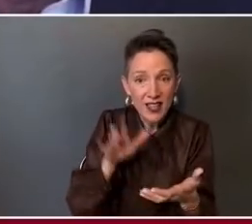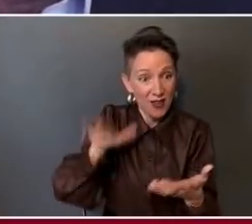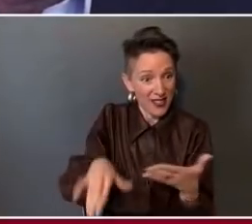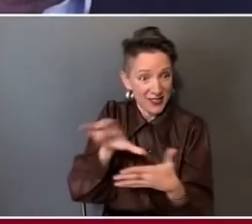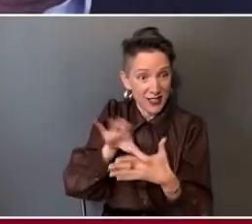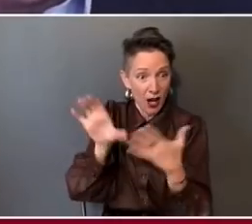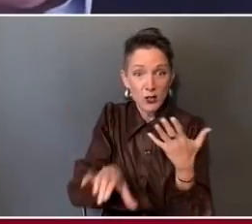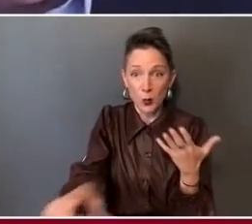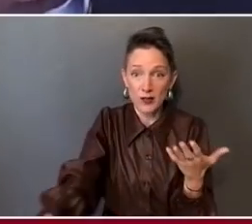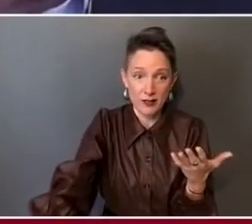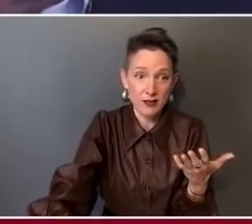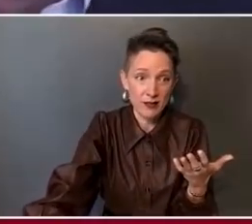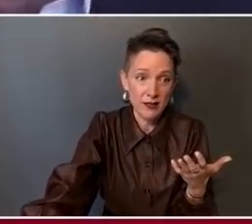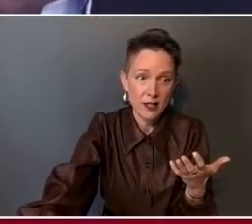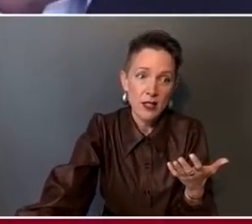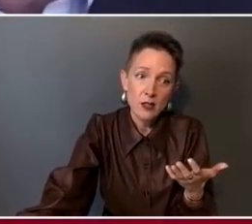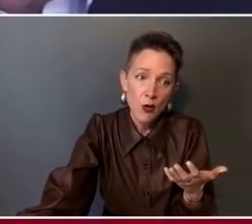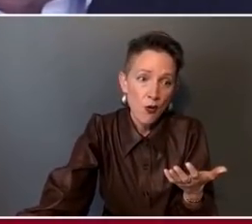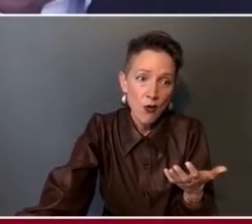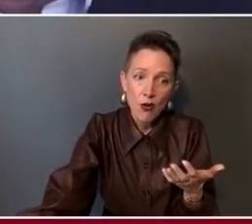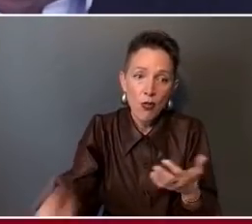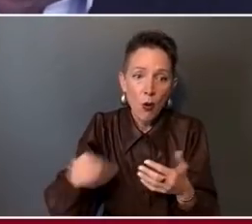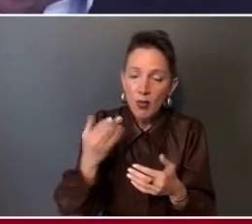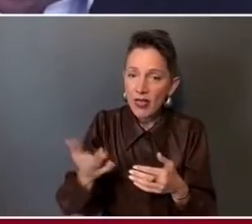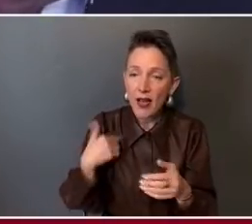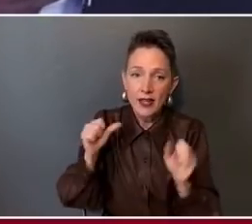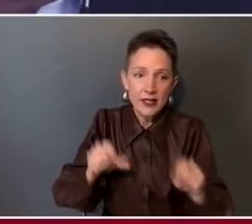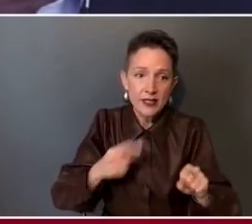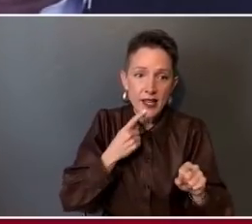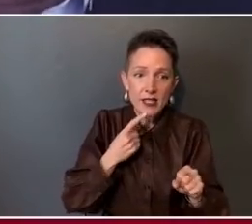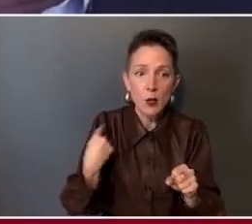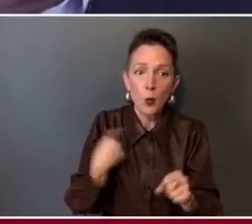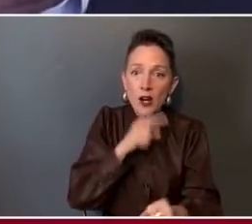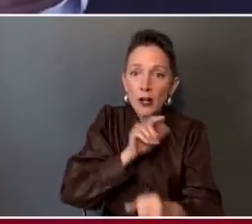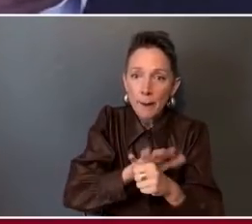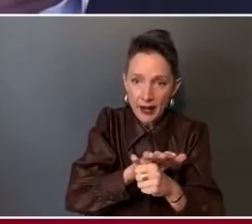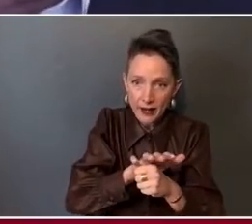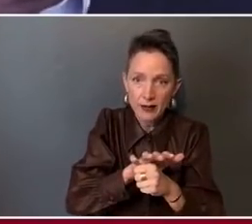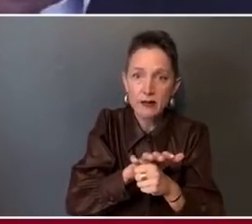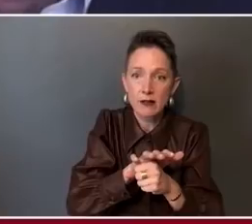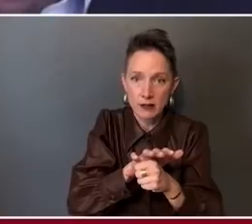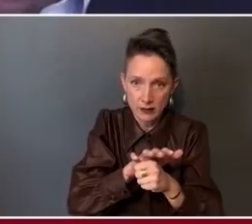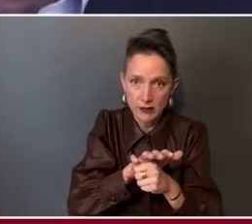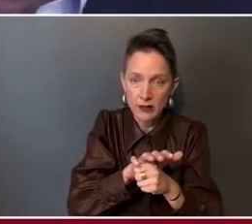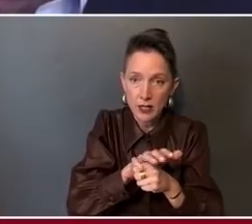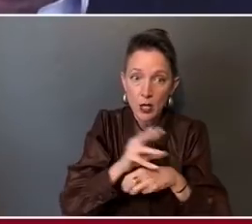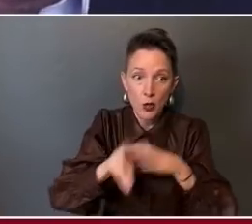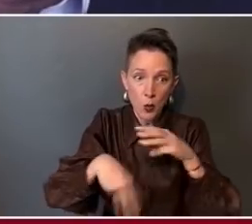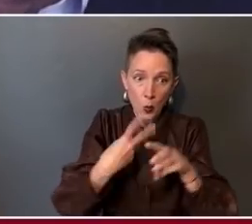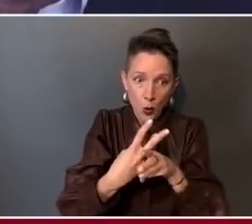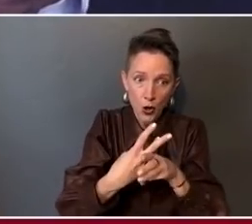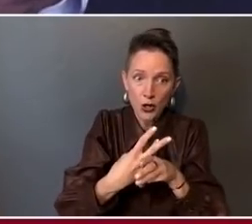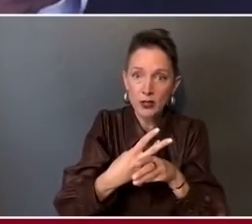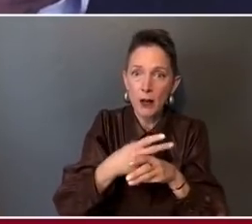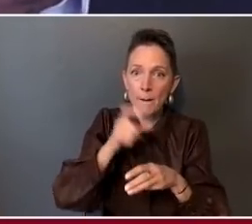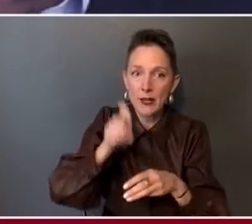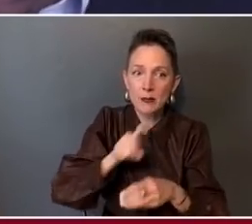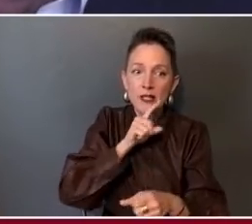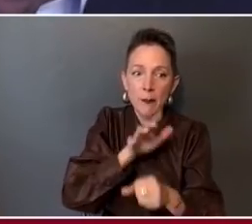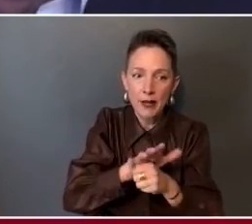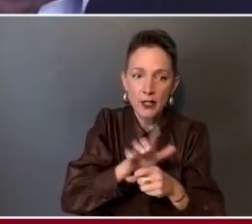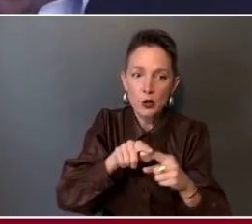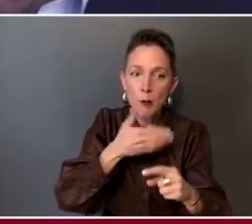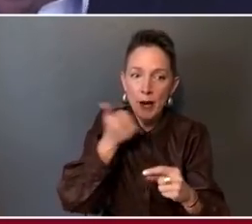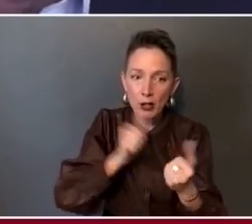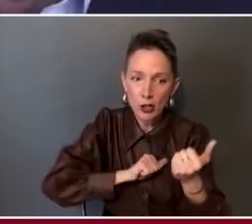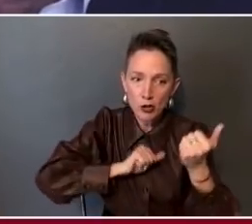Andy. And all I can say is we are committed at CIDRAP and the world has to be committed to better addressing